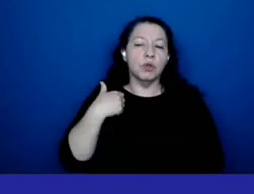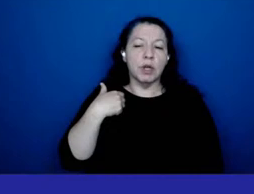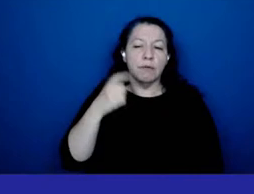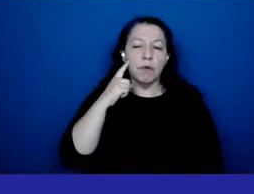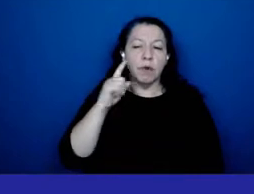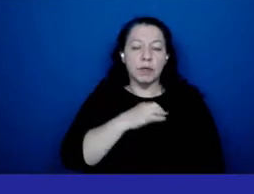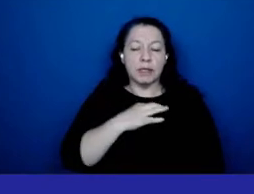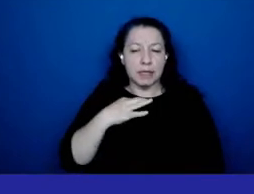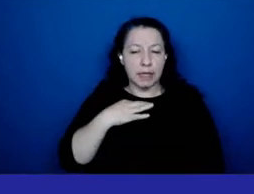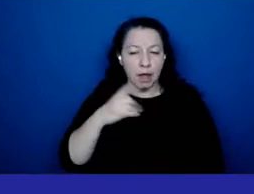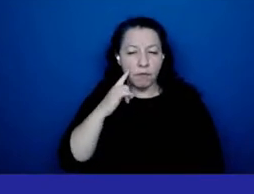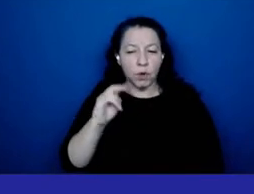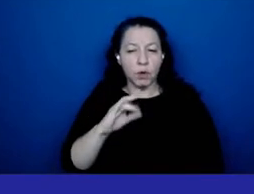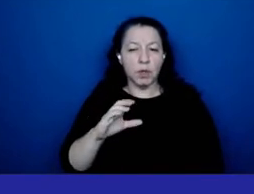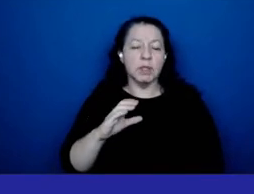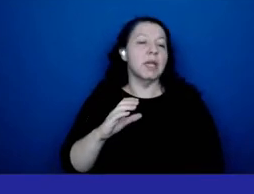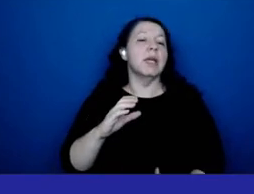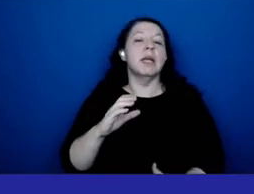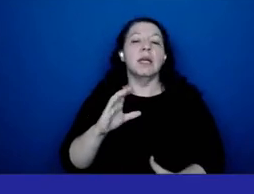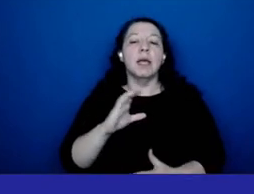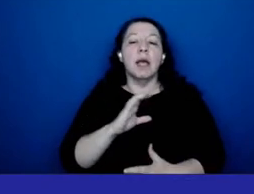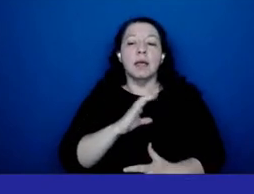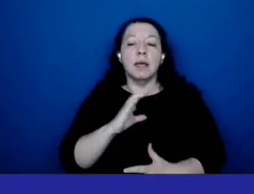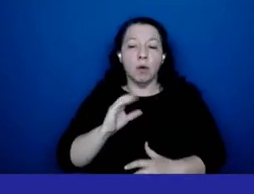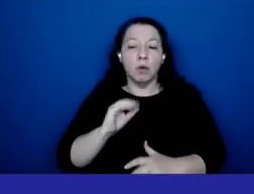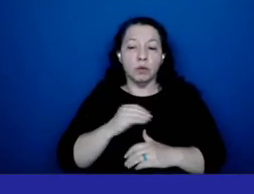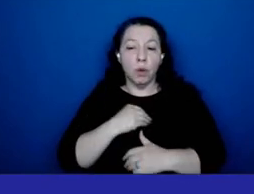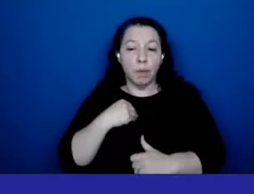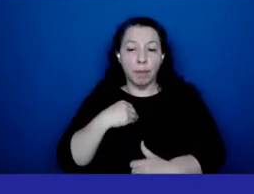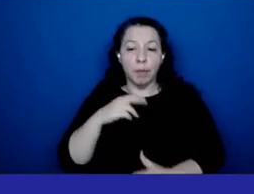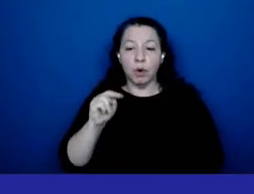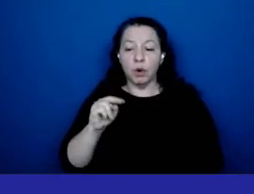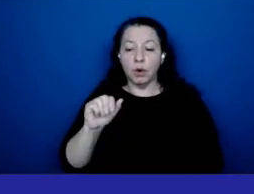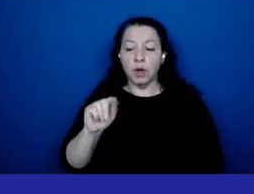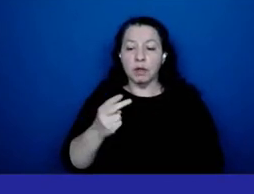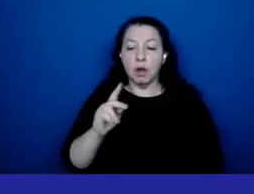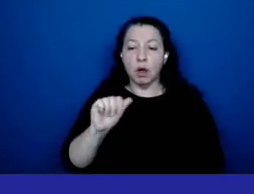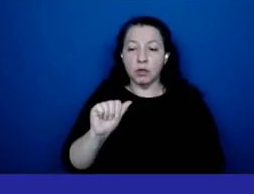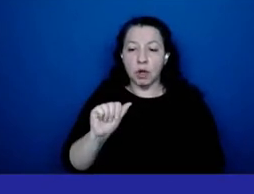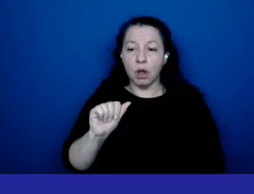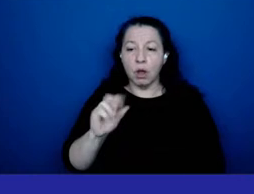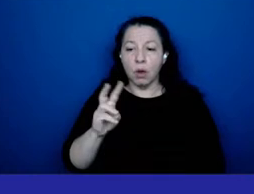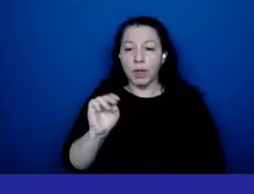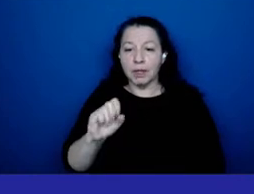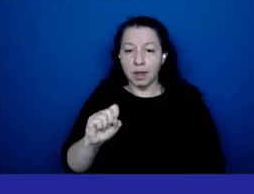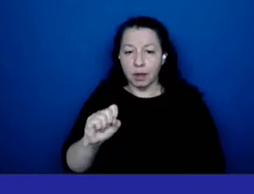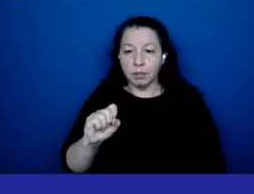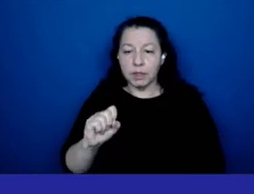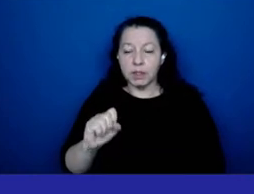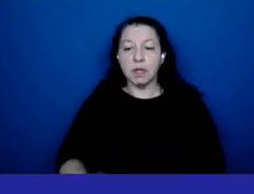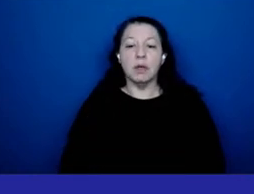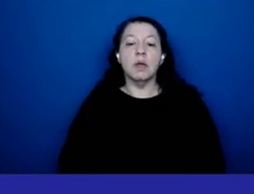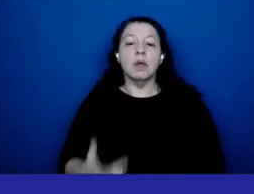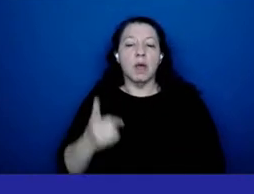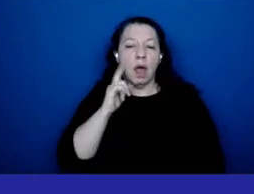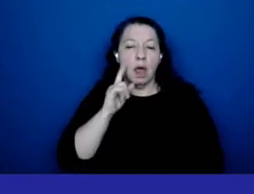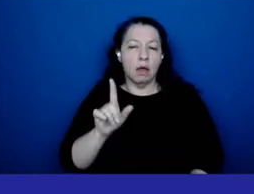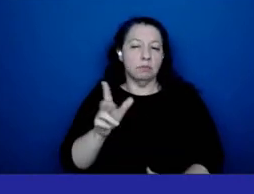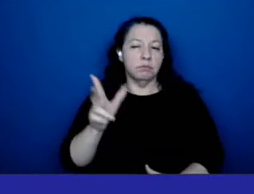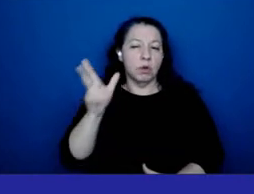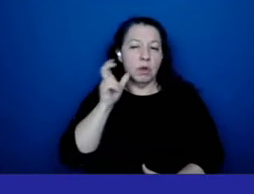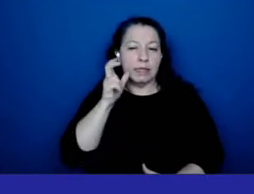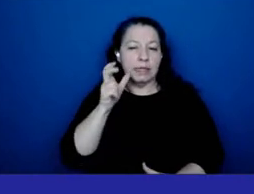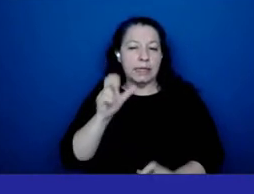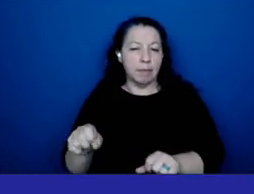council member natasha williams 27th district searing a listening capacity and also on the panel and andrea